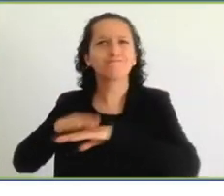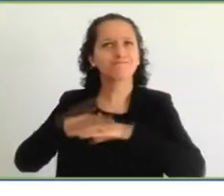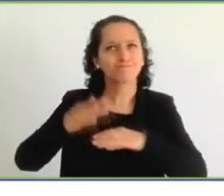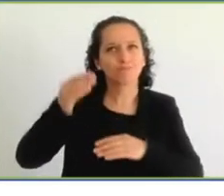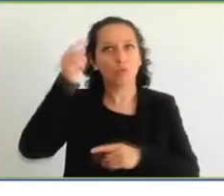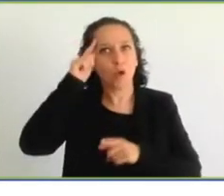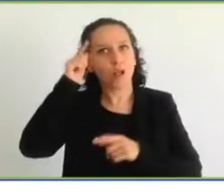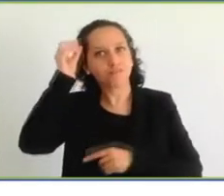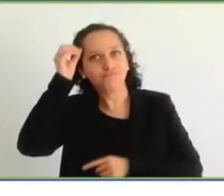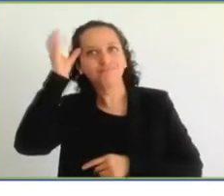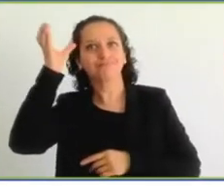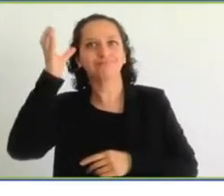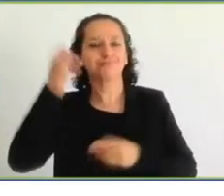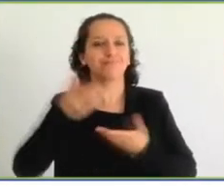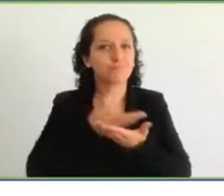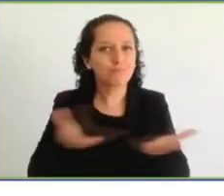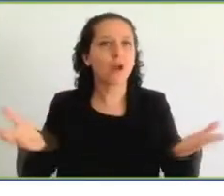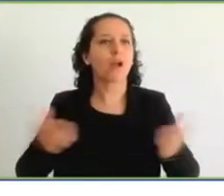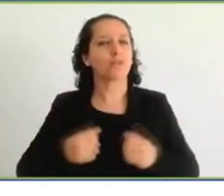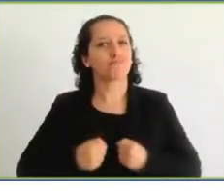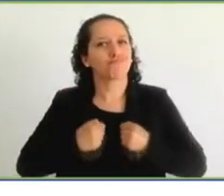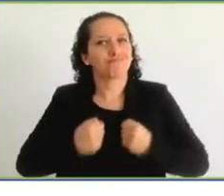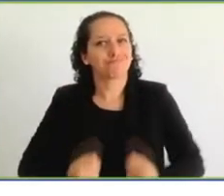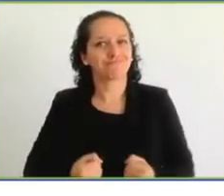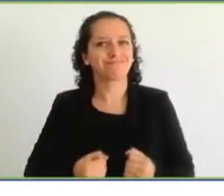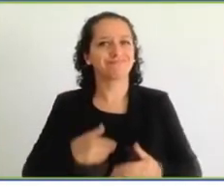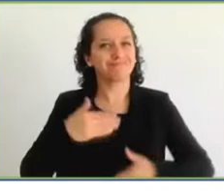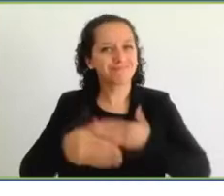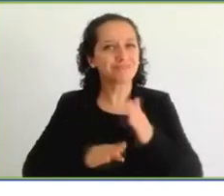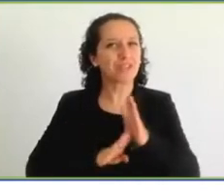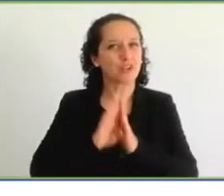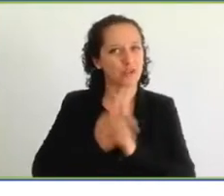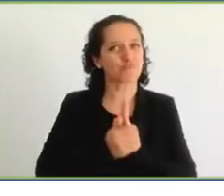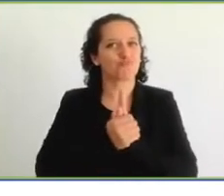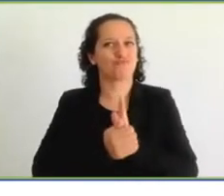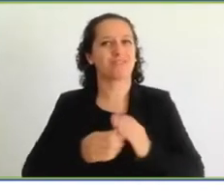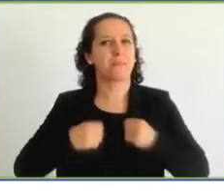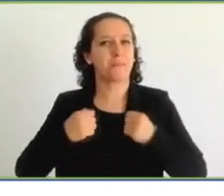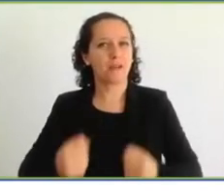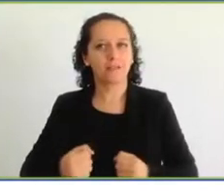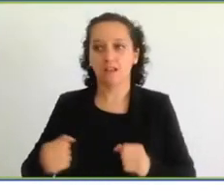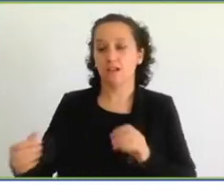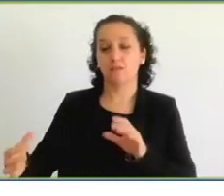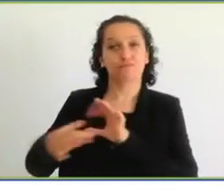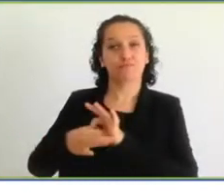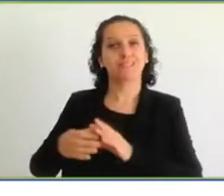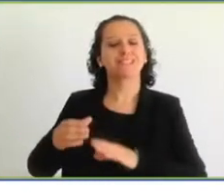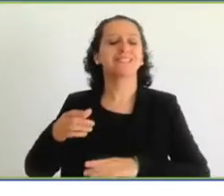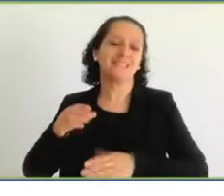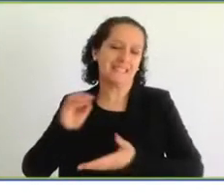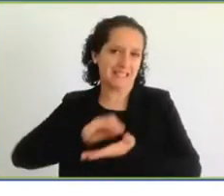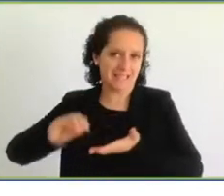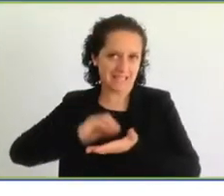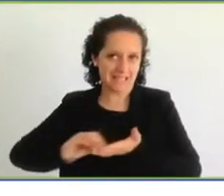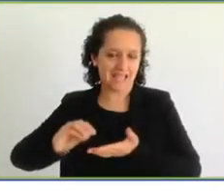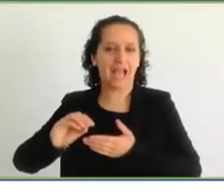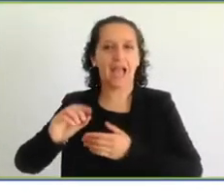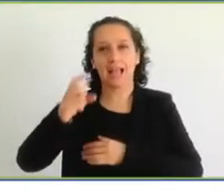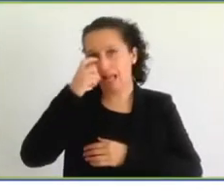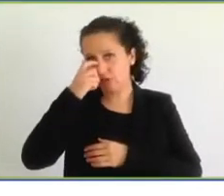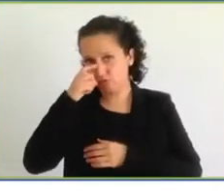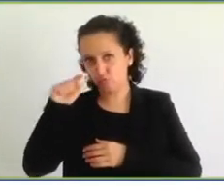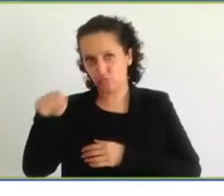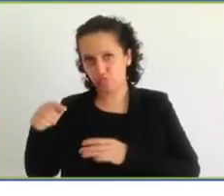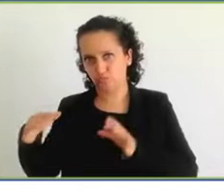to meet the judiciary, very well attended, the Bar Association, as well as our